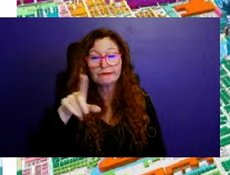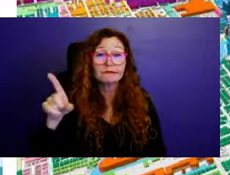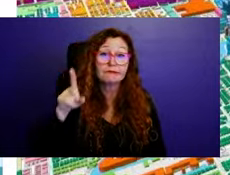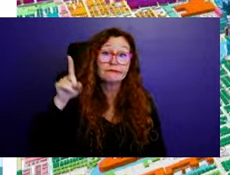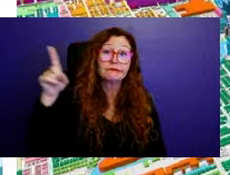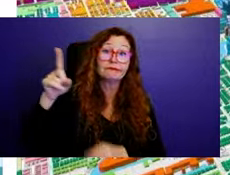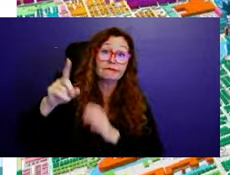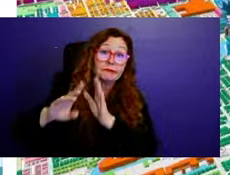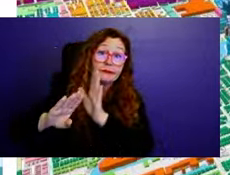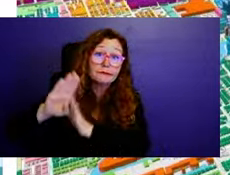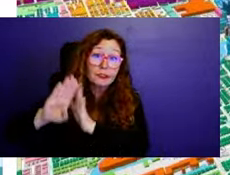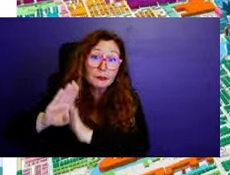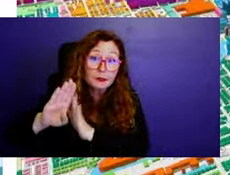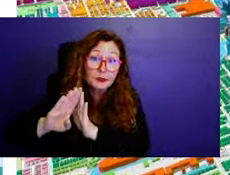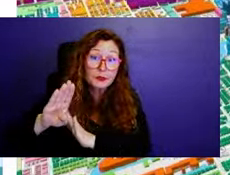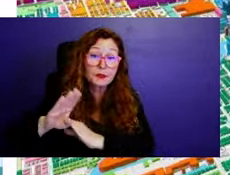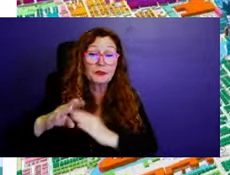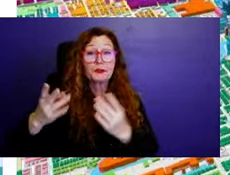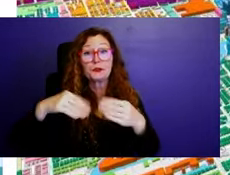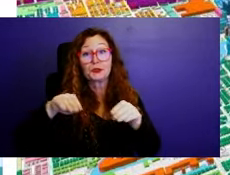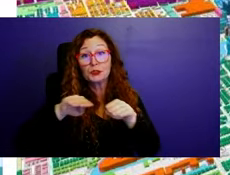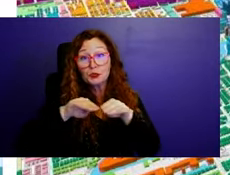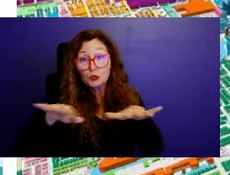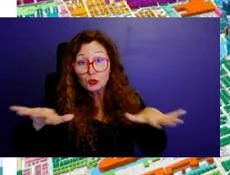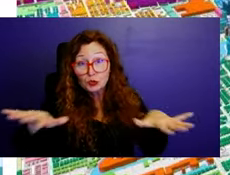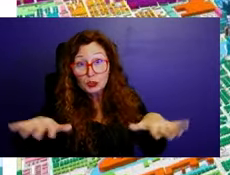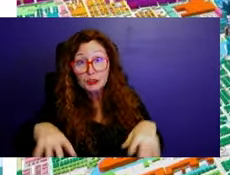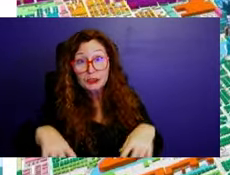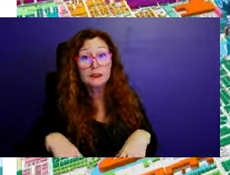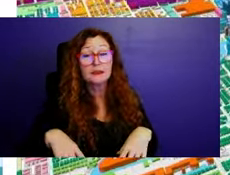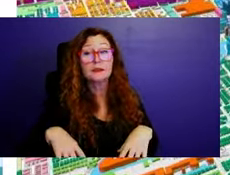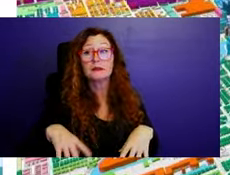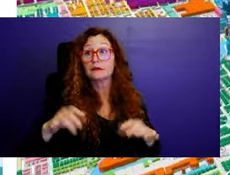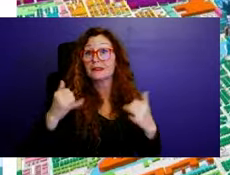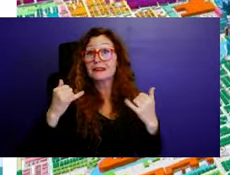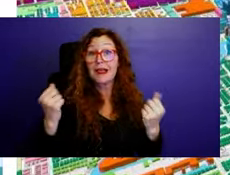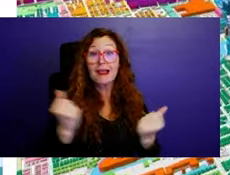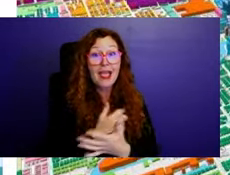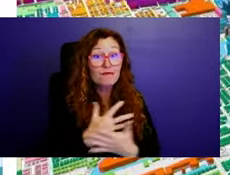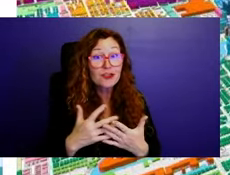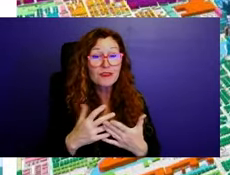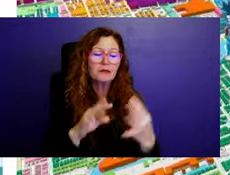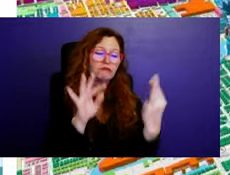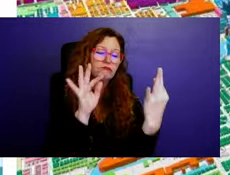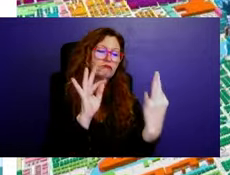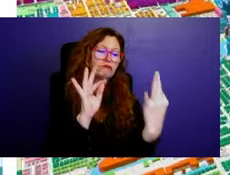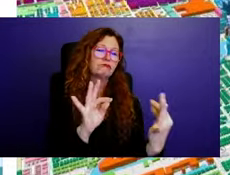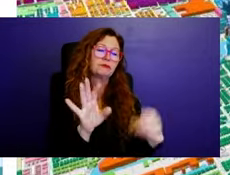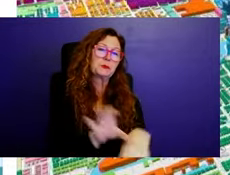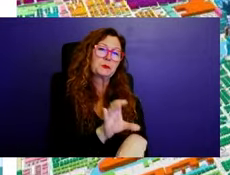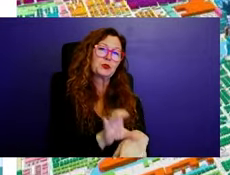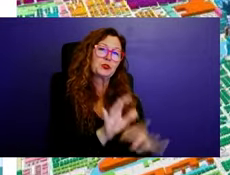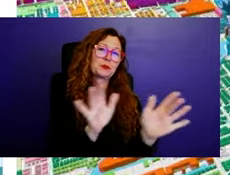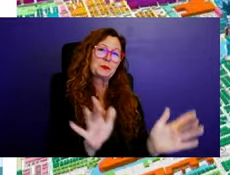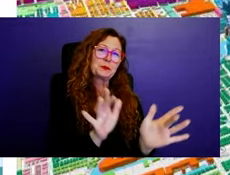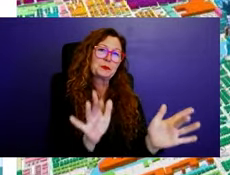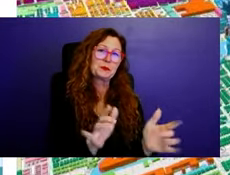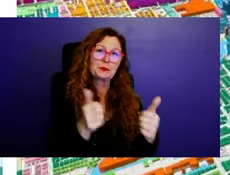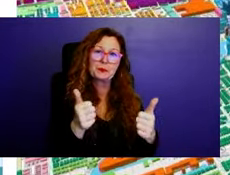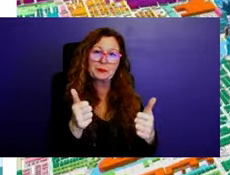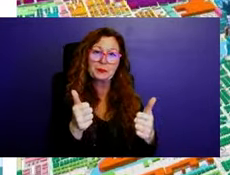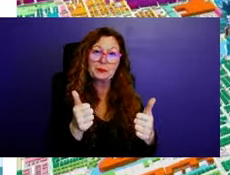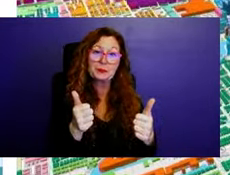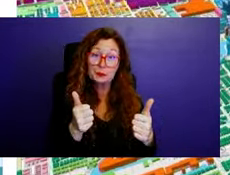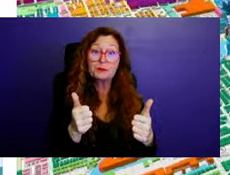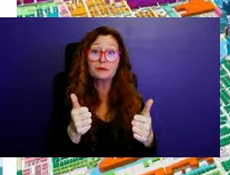them to all the departments. Um, so now everything is done online. We are using the stages program, the same as the building department is. We've also deployed